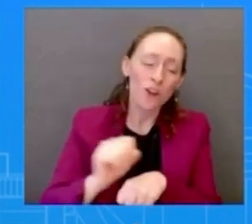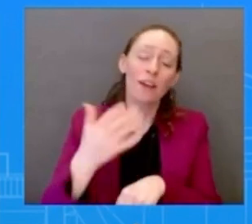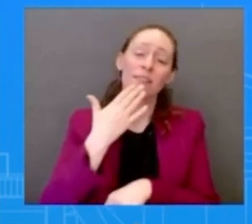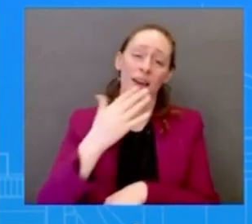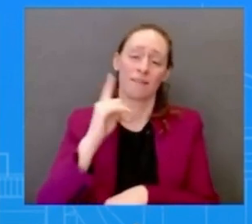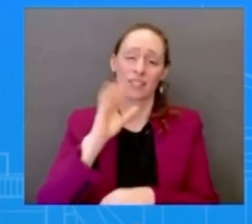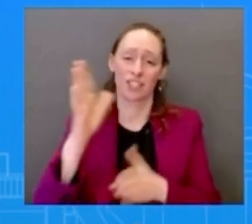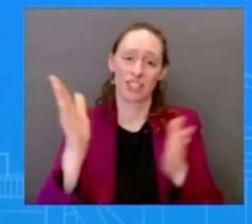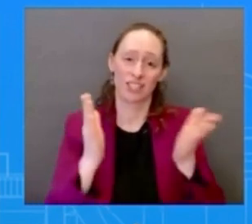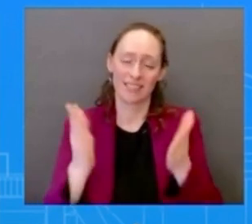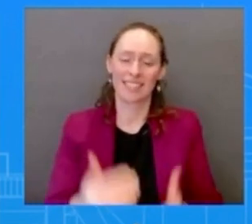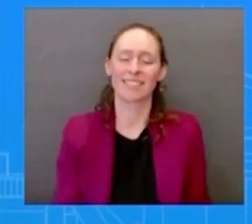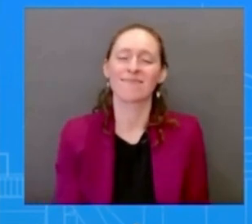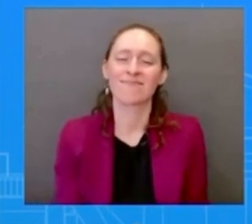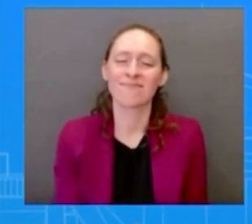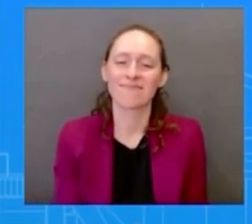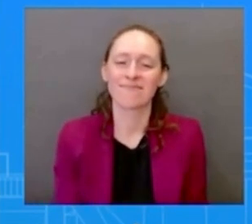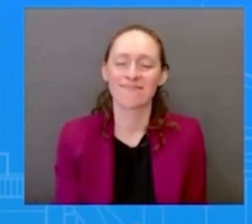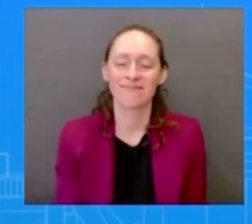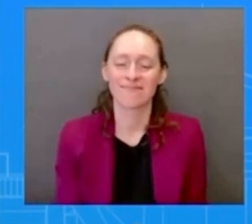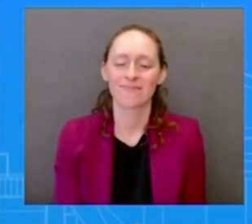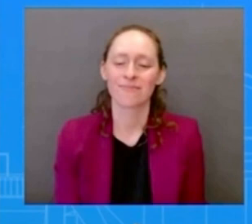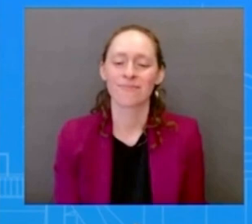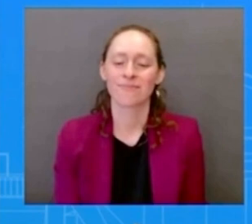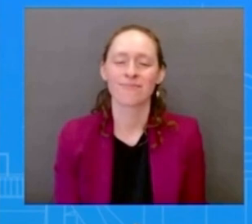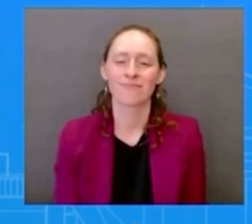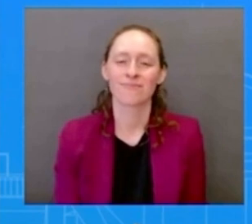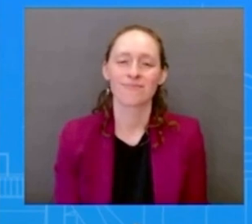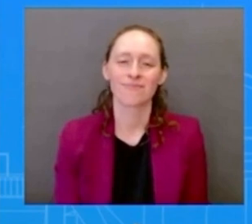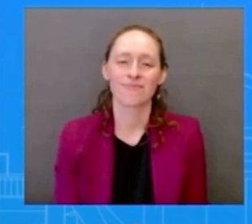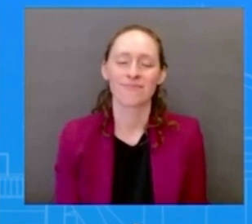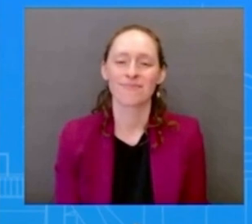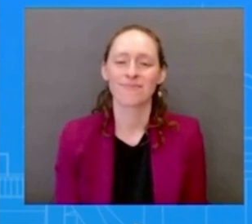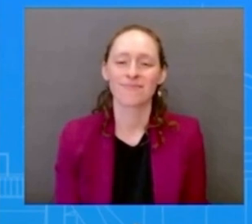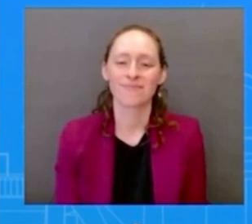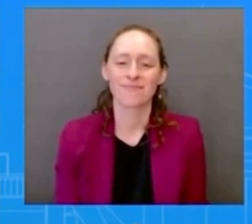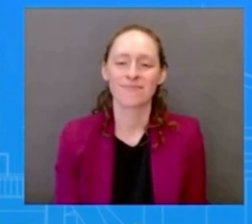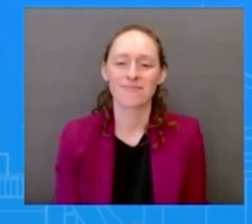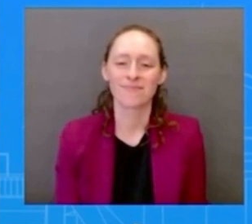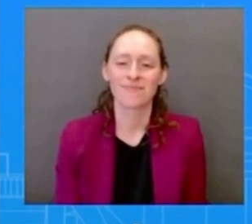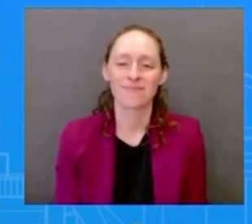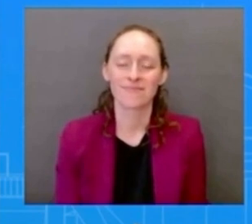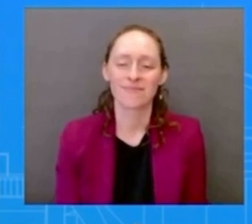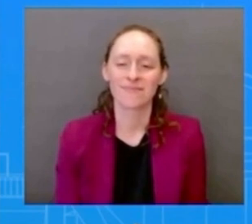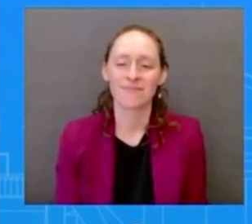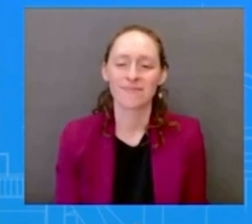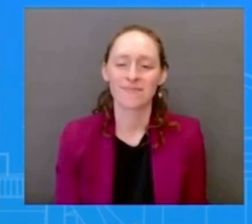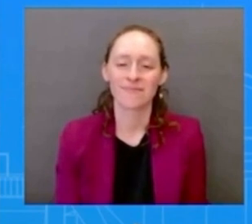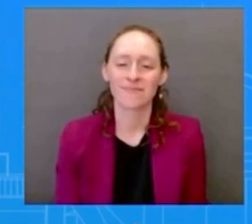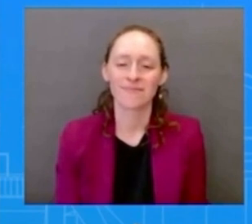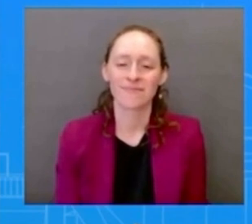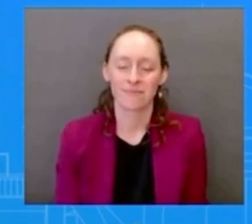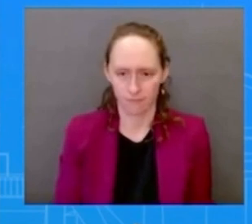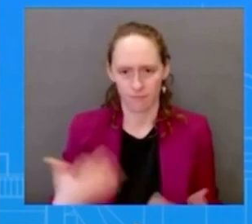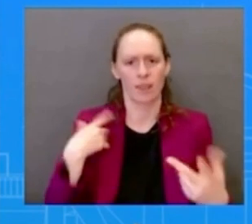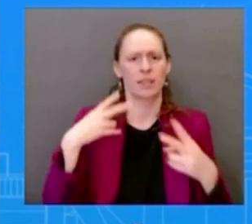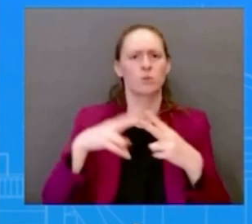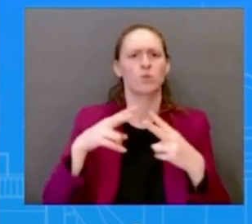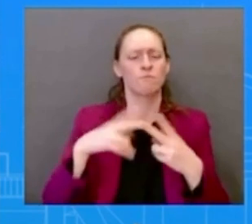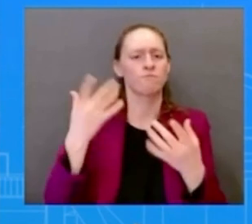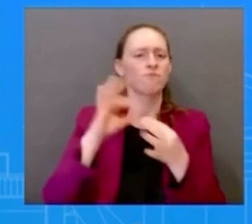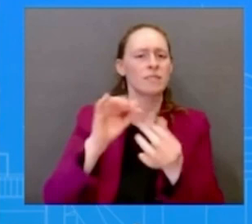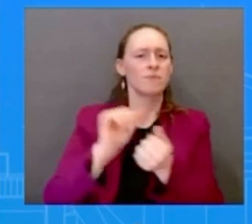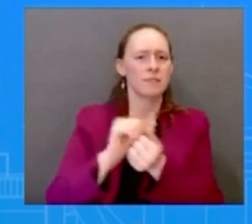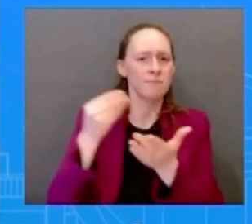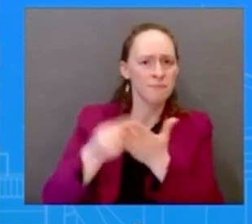thank you um two questions on banking so the treasury secretary was on the hill this morning testifying that